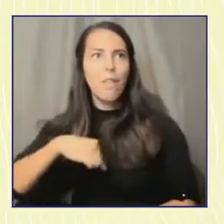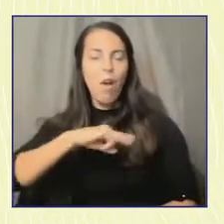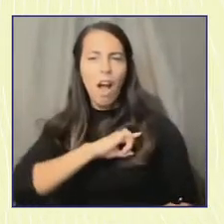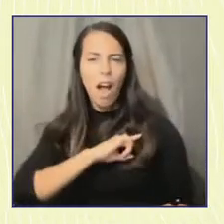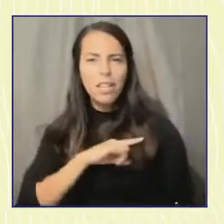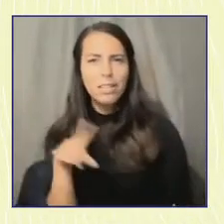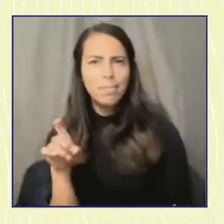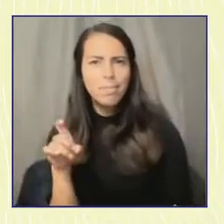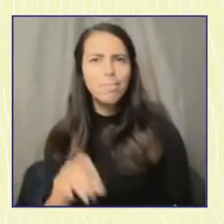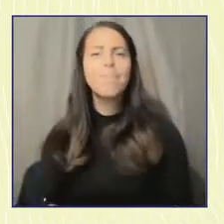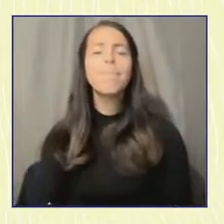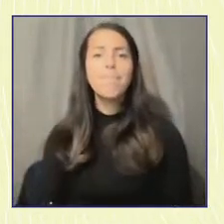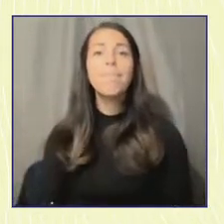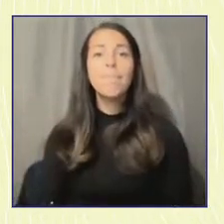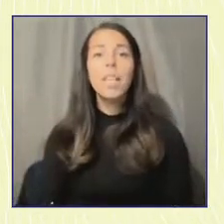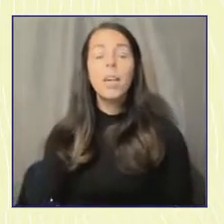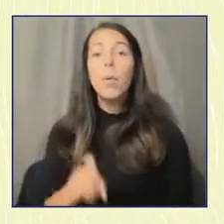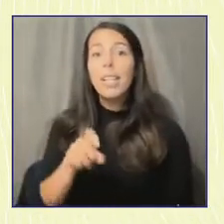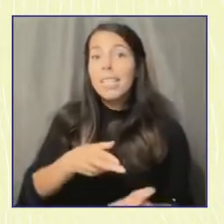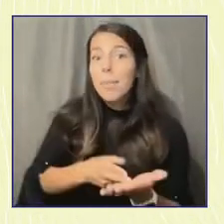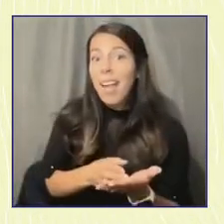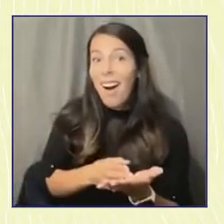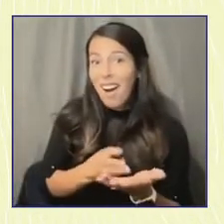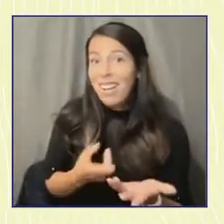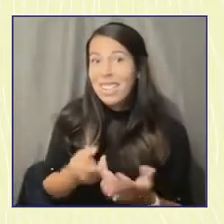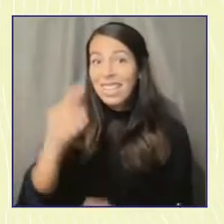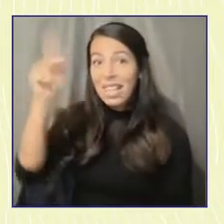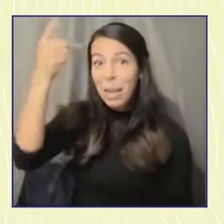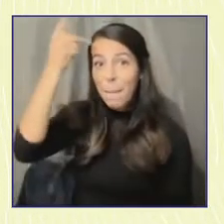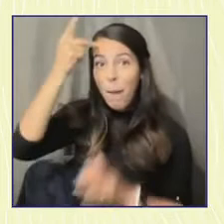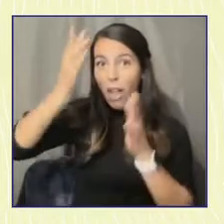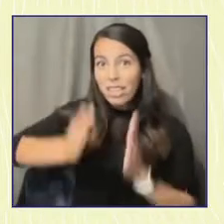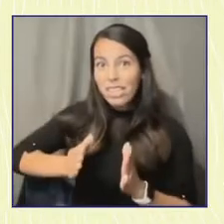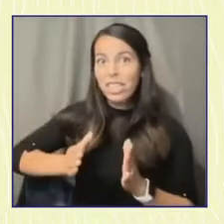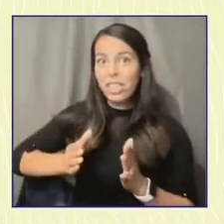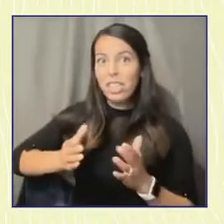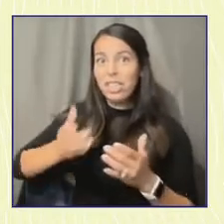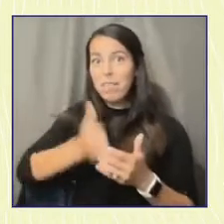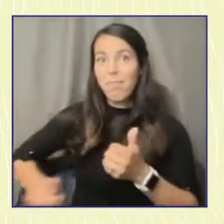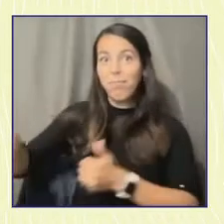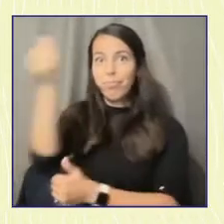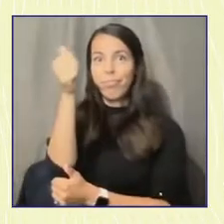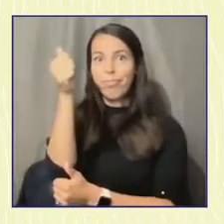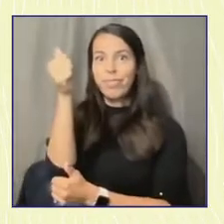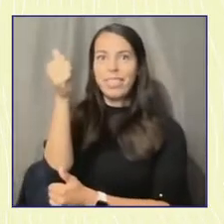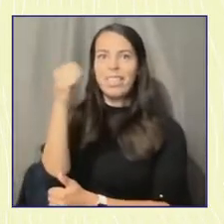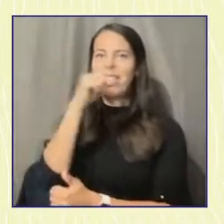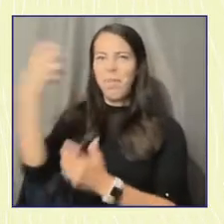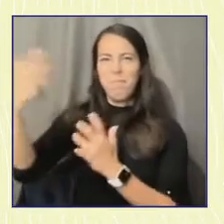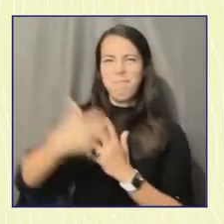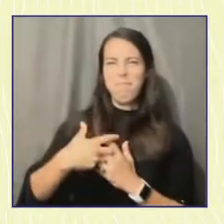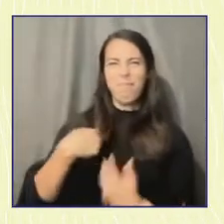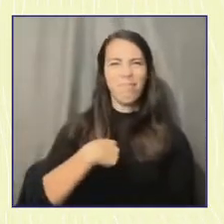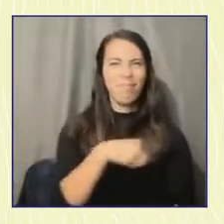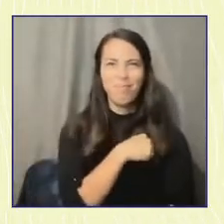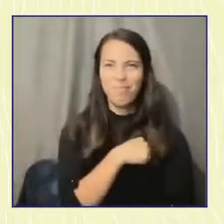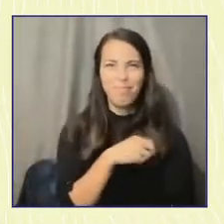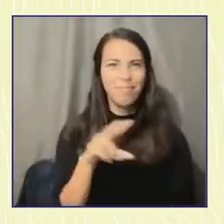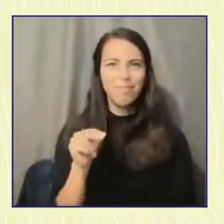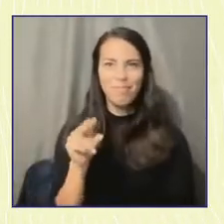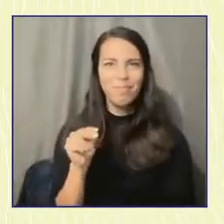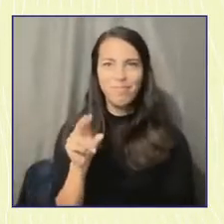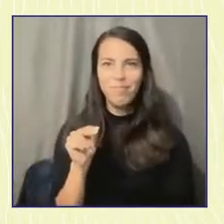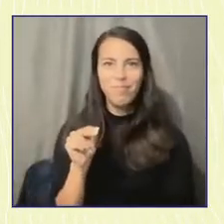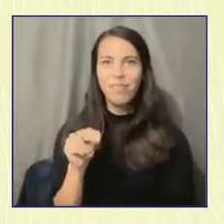fact that politicians who have power right now do not look like us. When we have leaders who are over 60, over